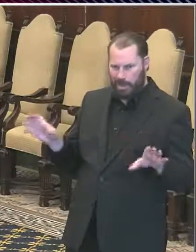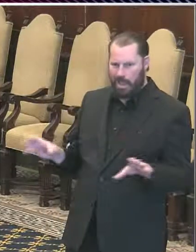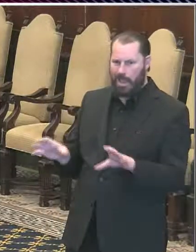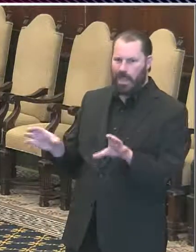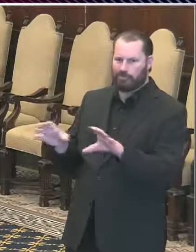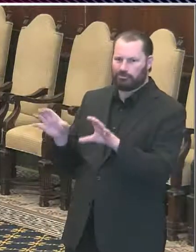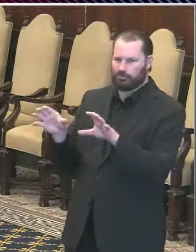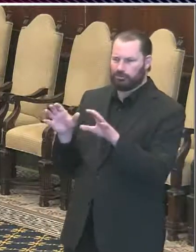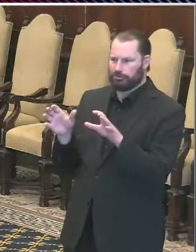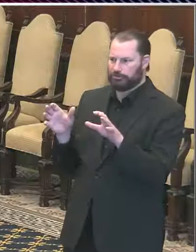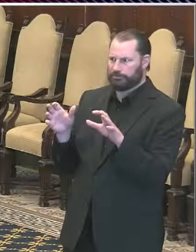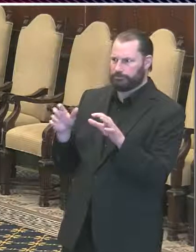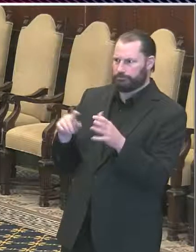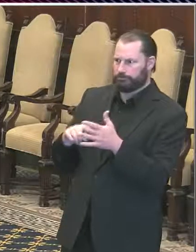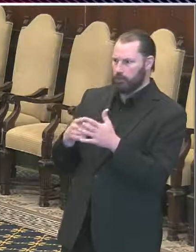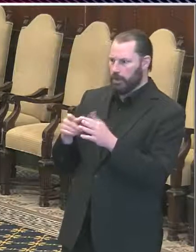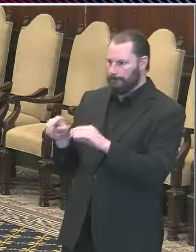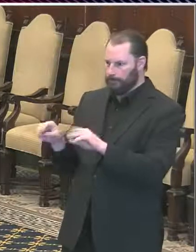Okay. Thank you.